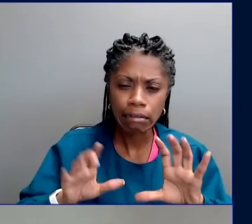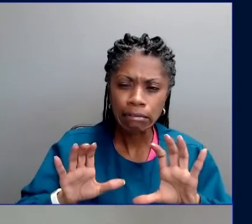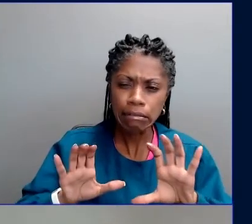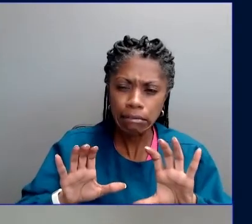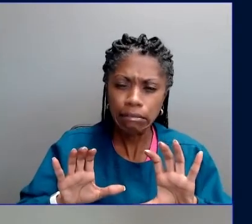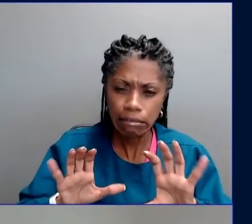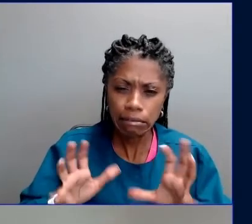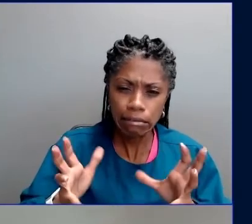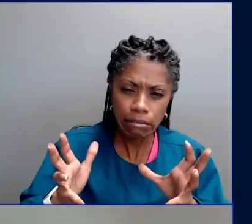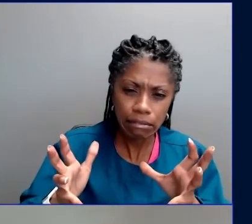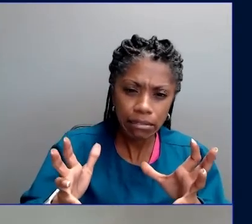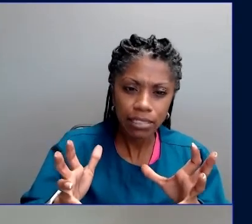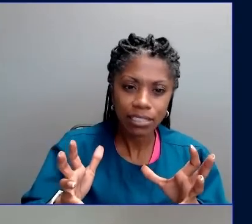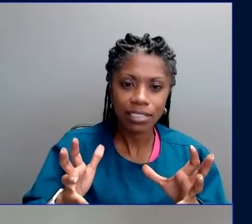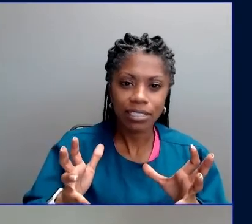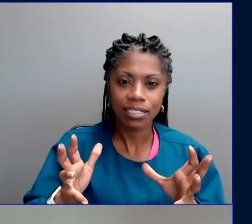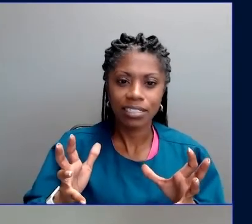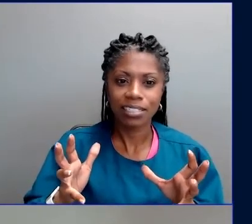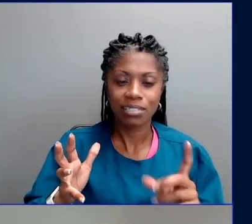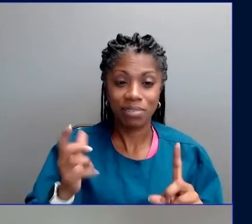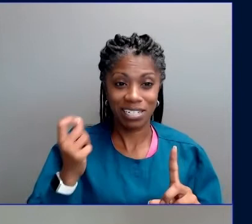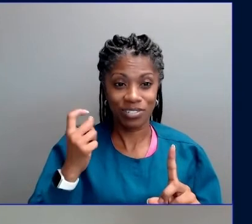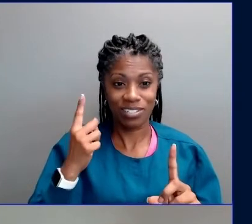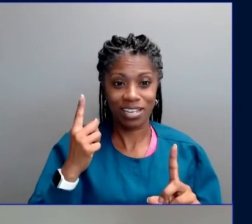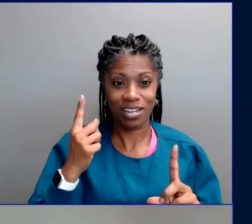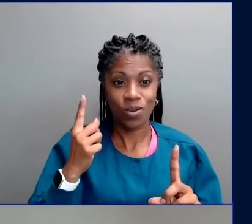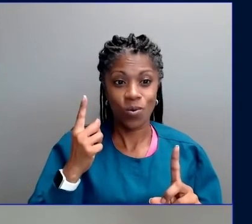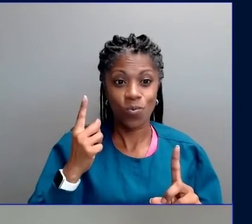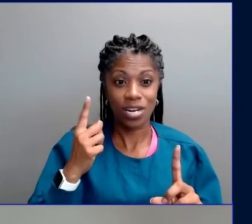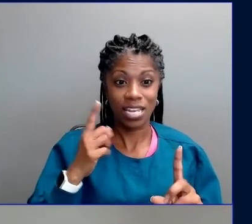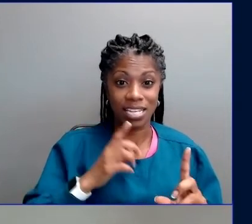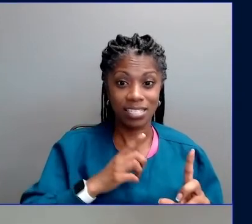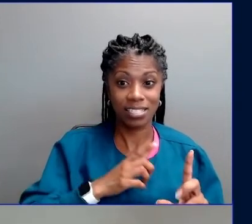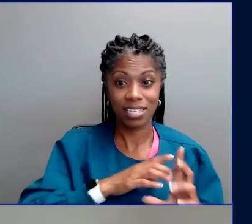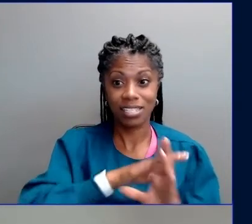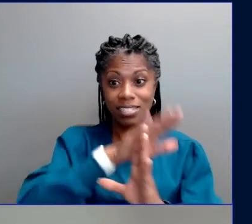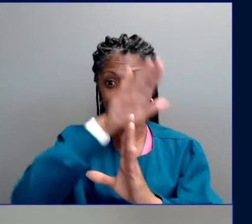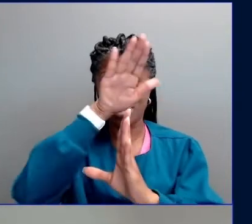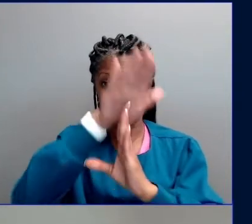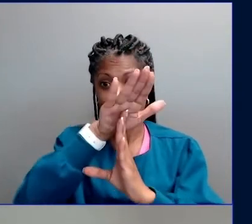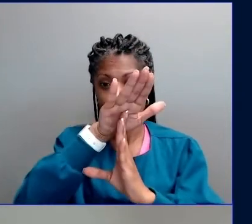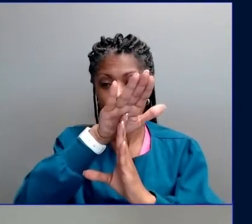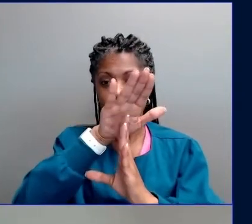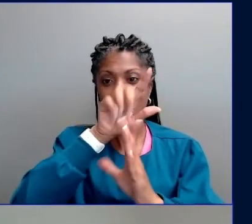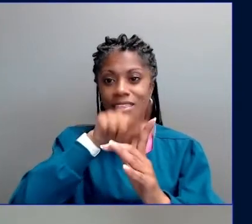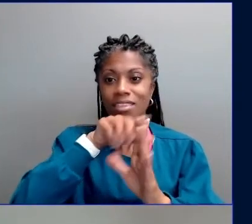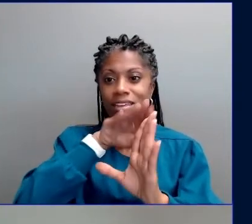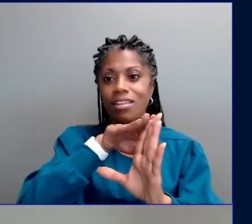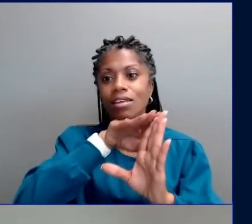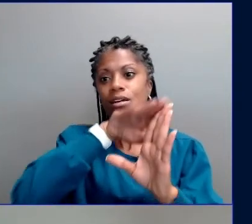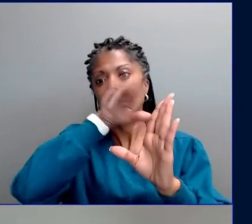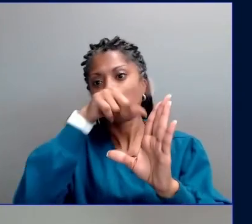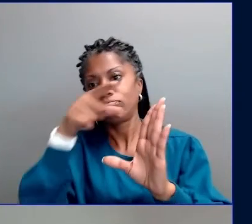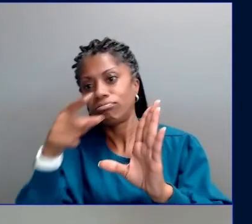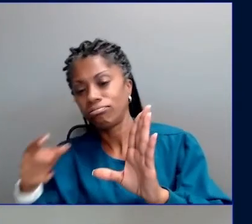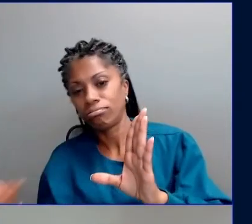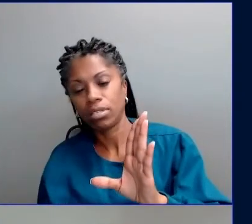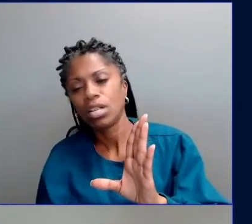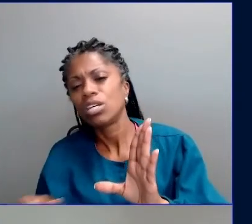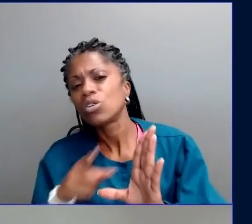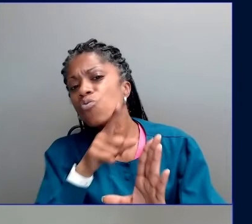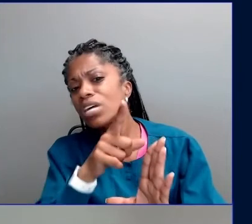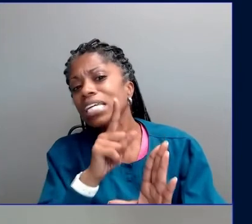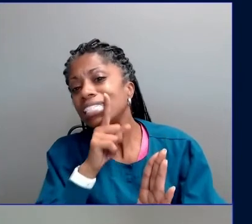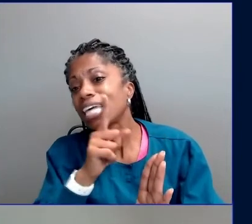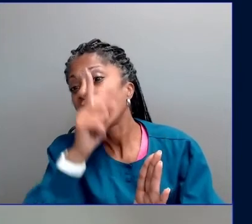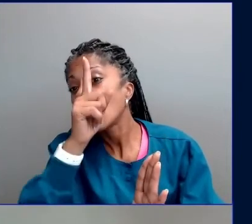direction. And it doesn't just have two hands on it. It has millions of hands on it. And so if we add our hand,